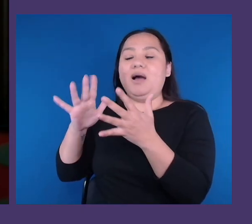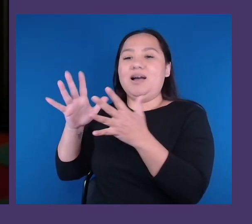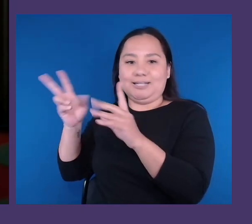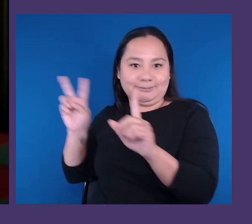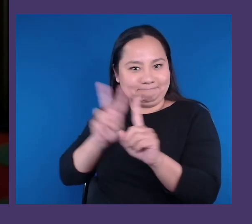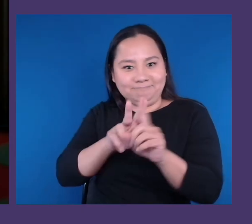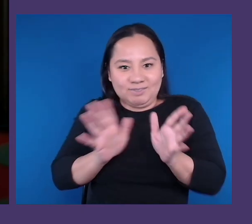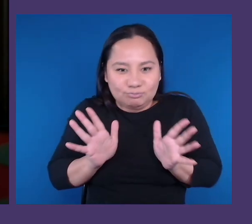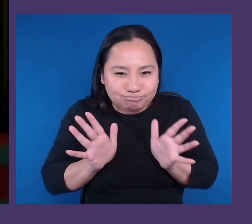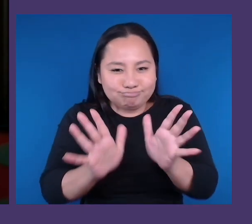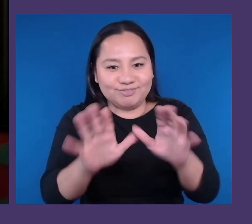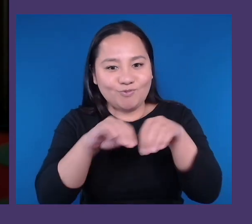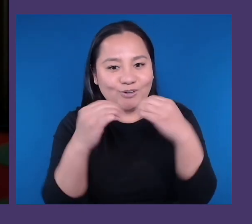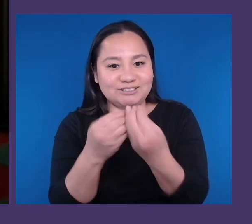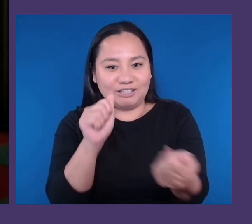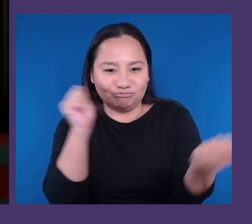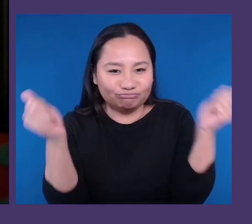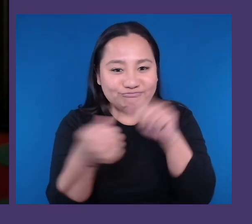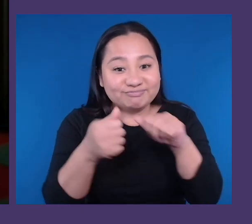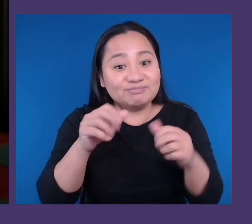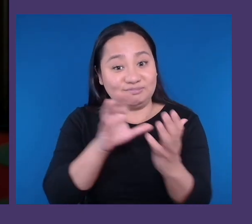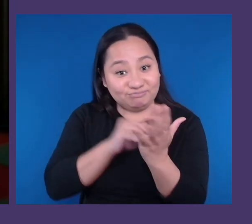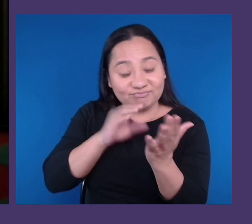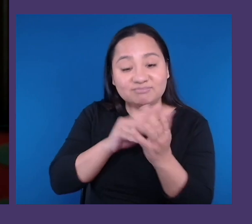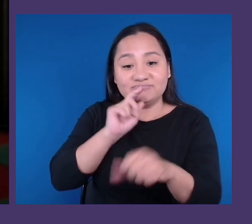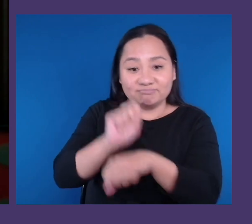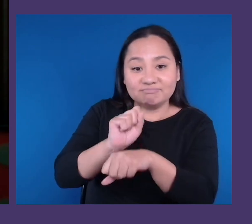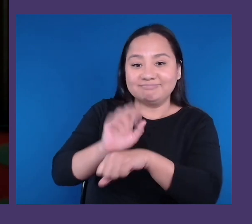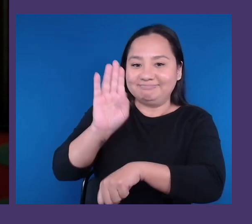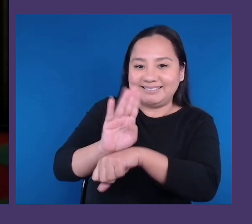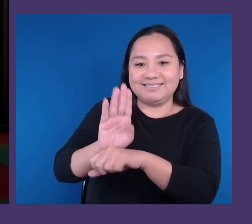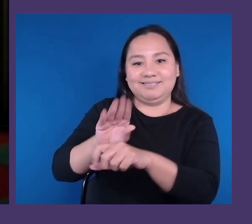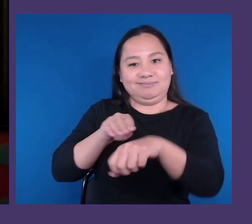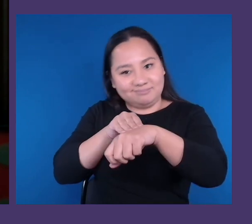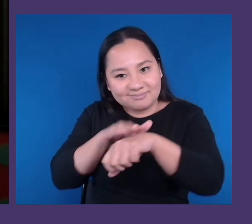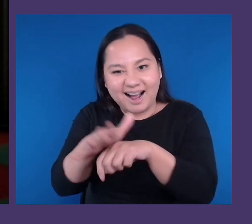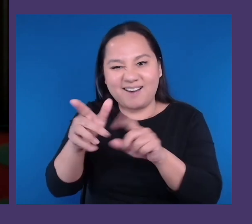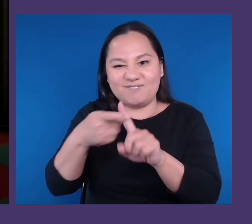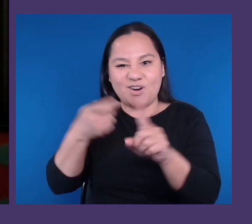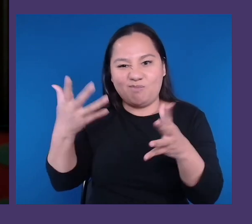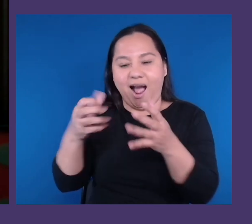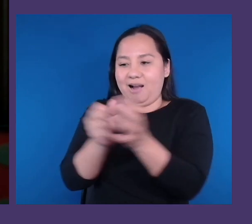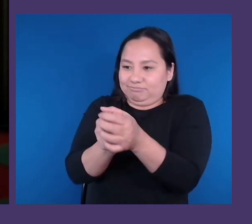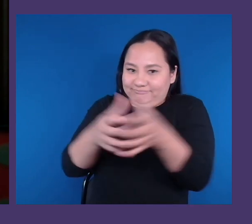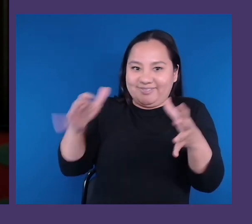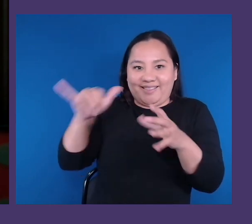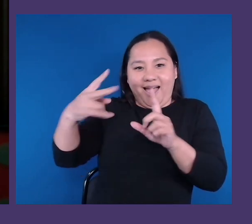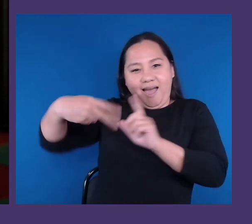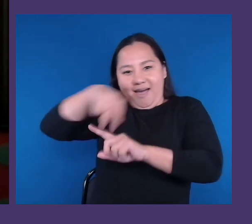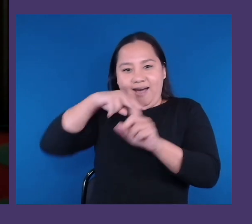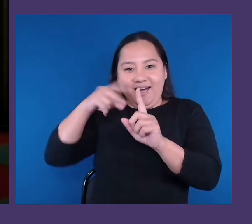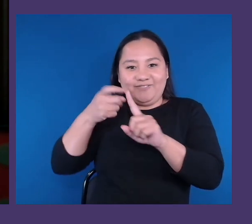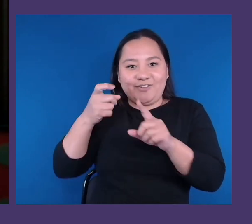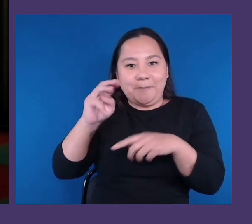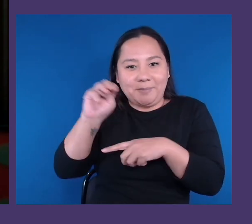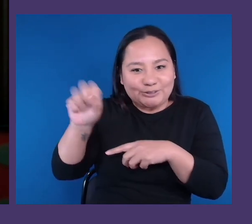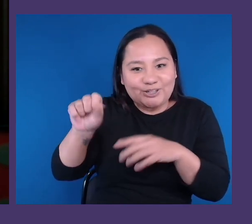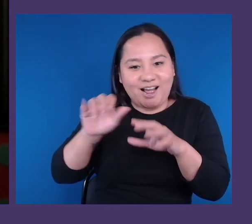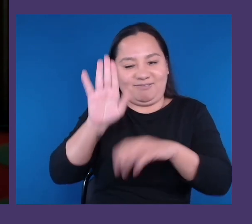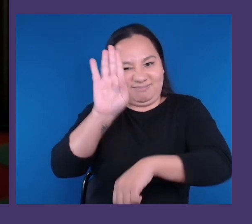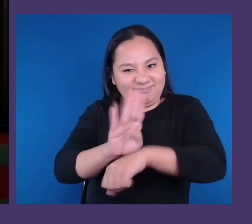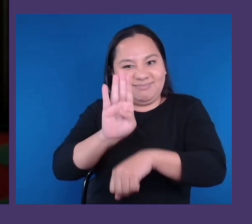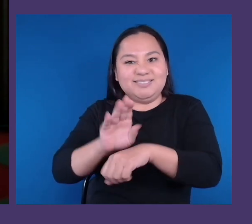scaling these insights across the entire Microsoft enterprise so we can proactively attract, develop, and retain